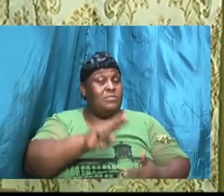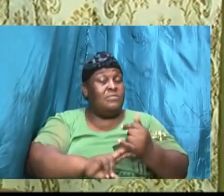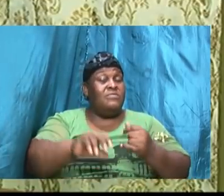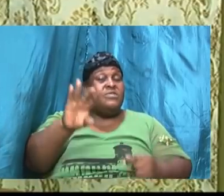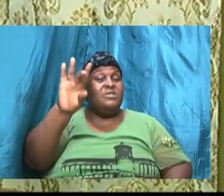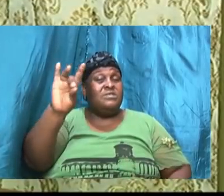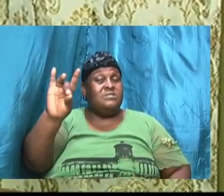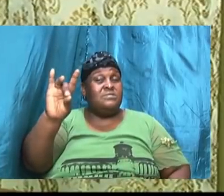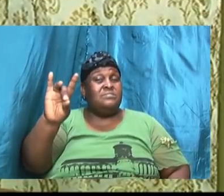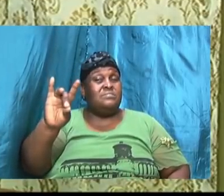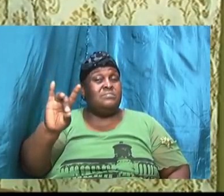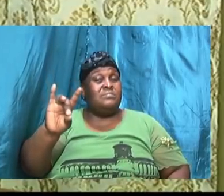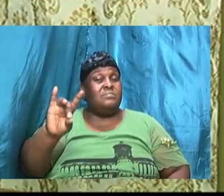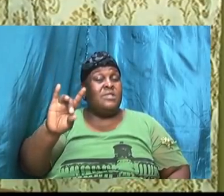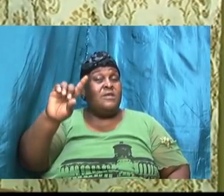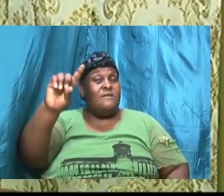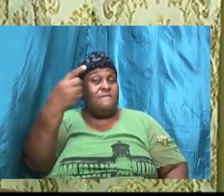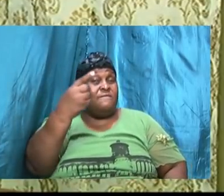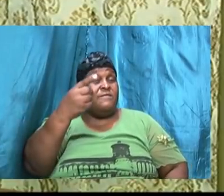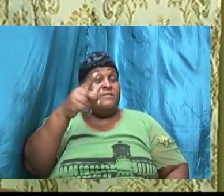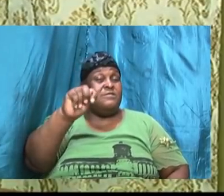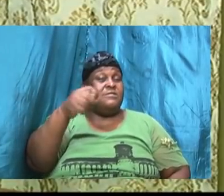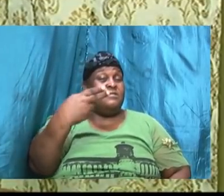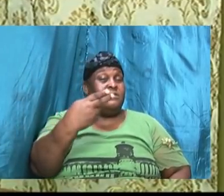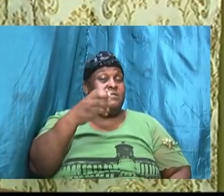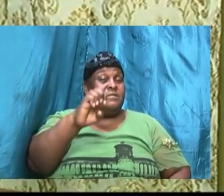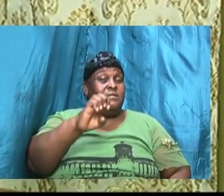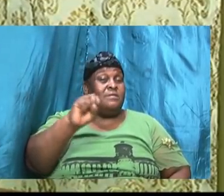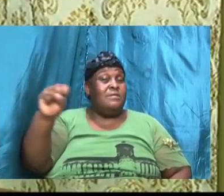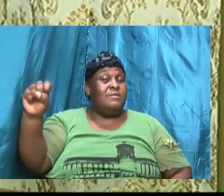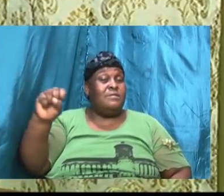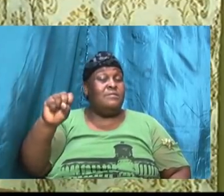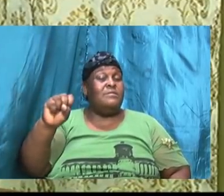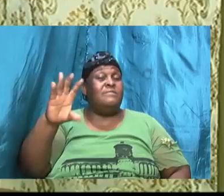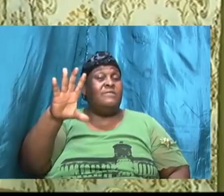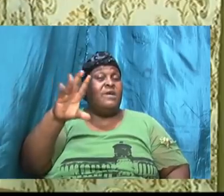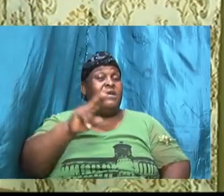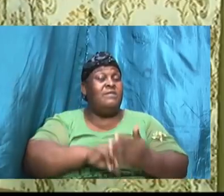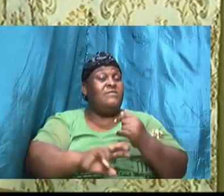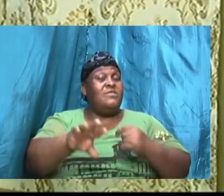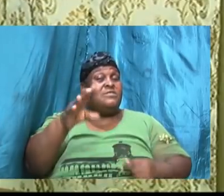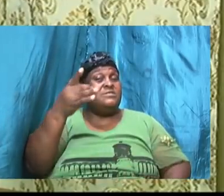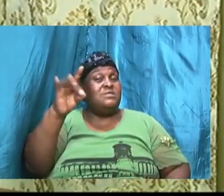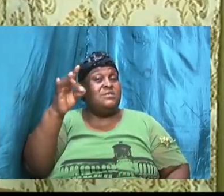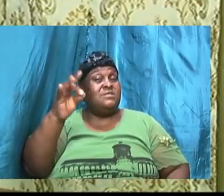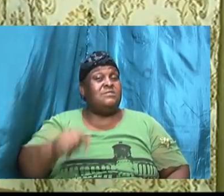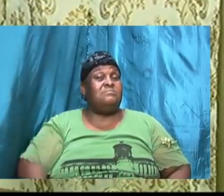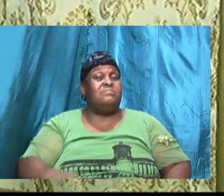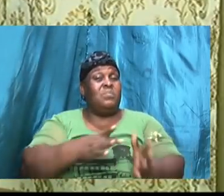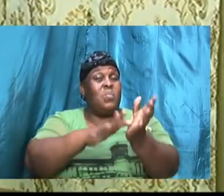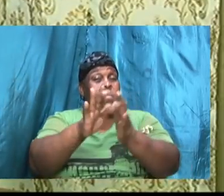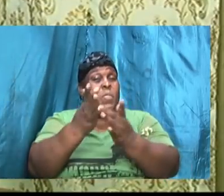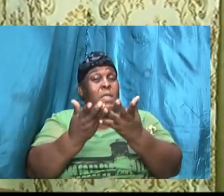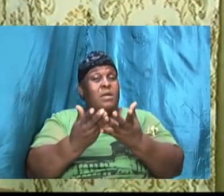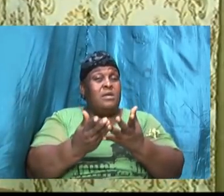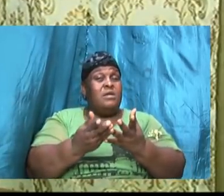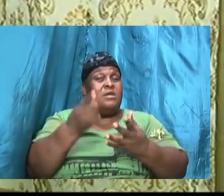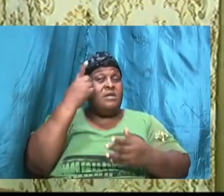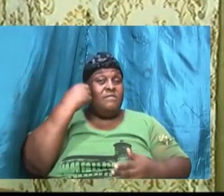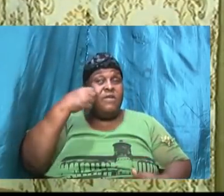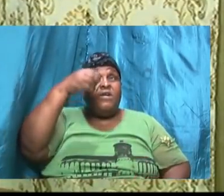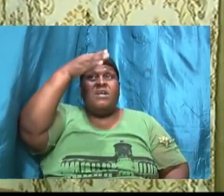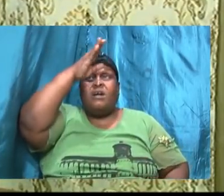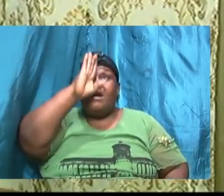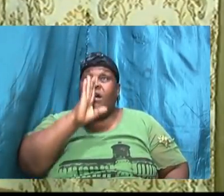and then 1 Thessalonians 5 verses 18 the Bible says for it is God